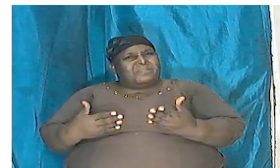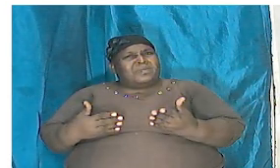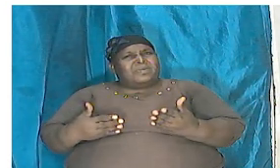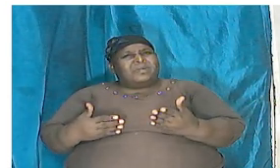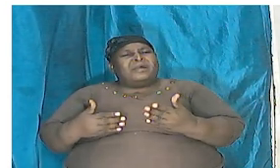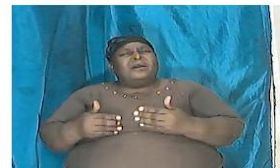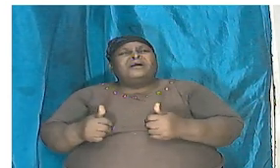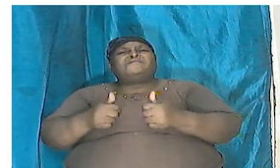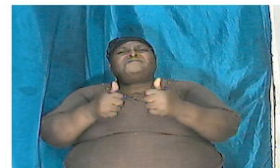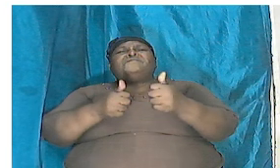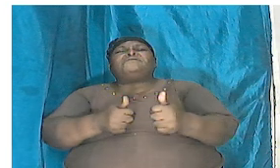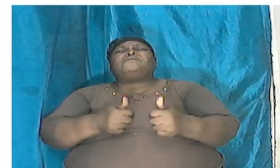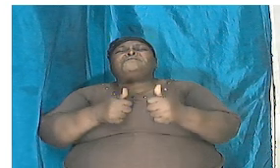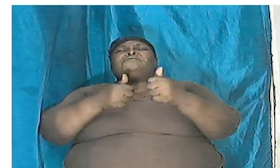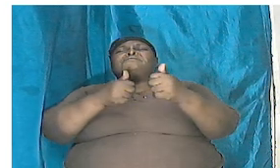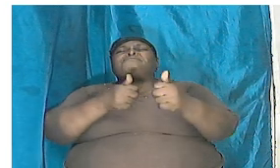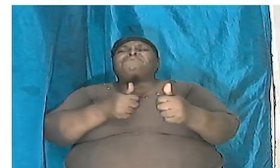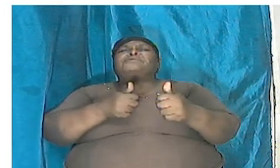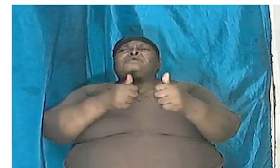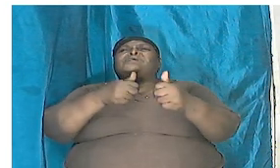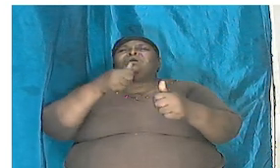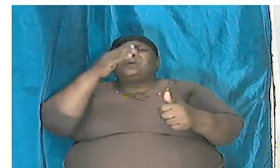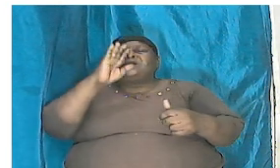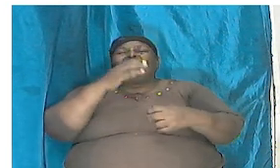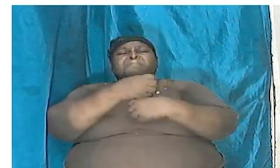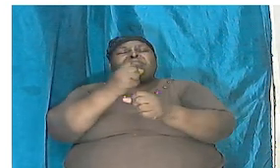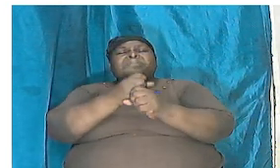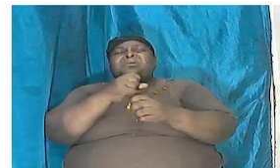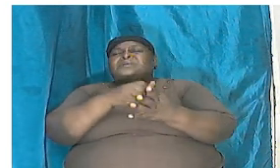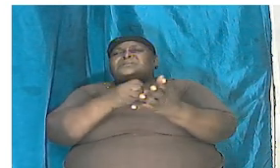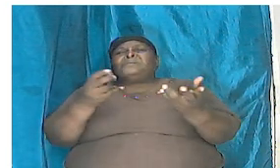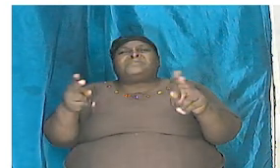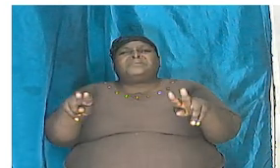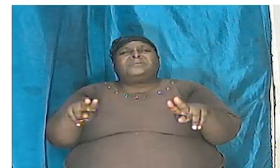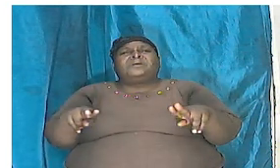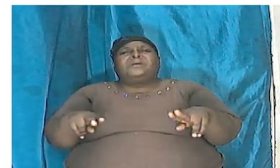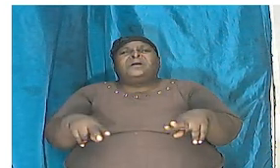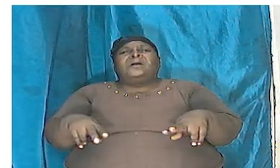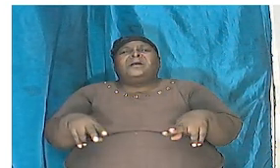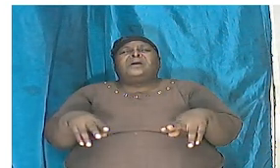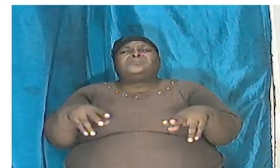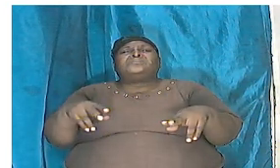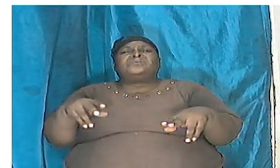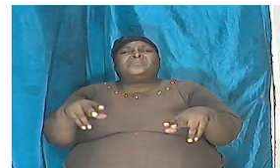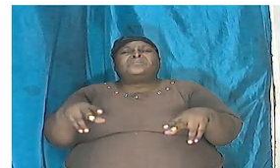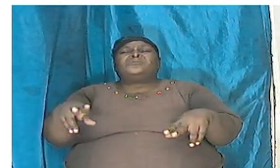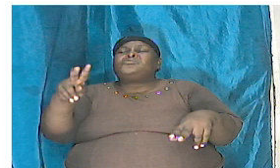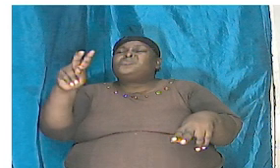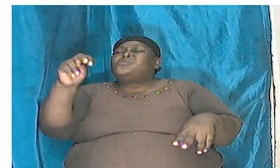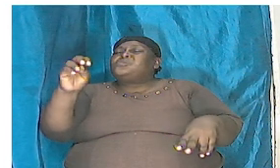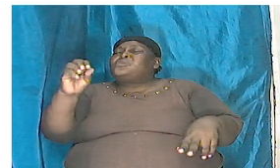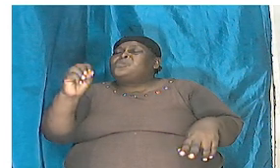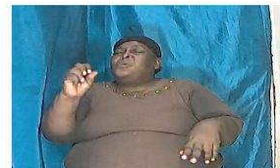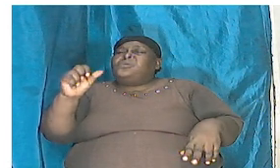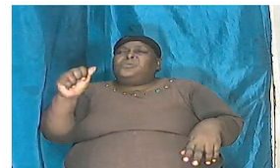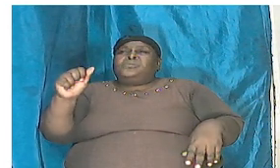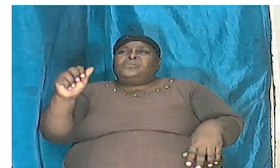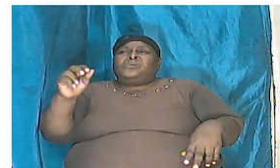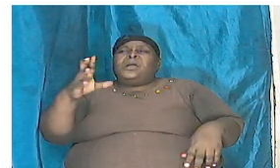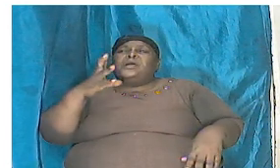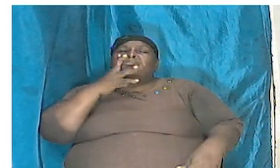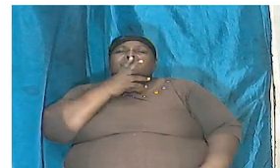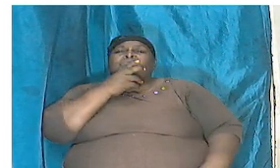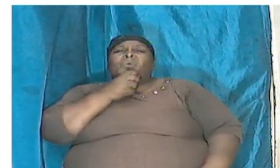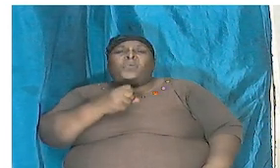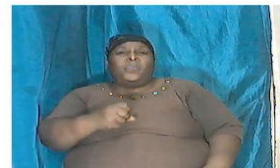and God would have allowed for that to happen and then Noah direct them into the ark now anybody know